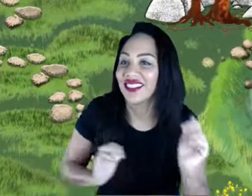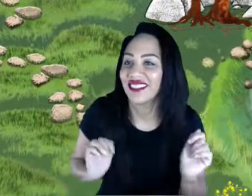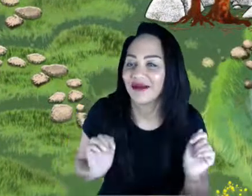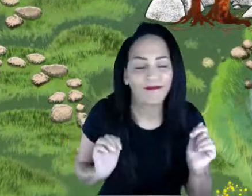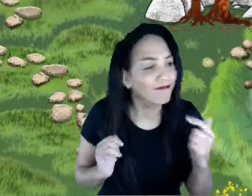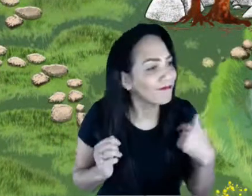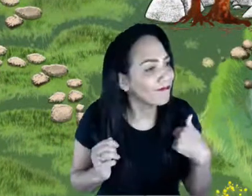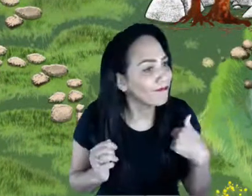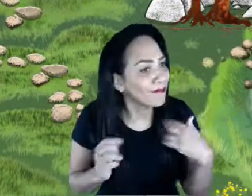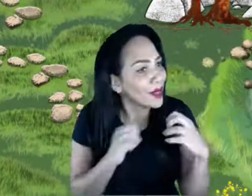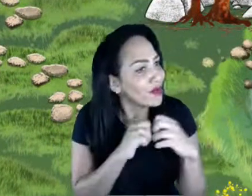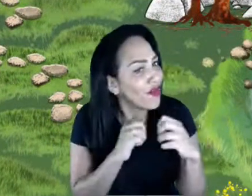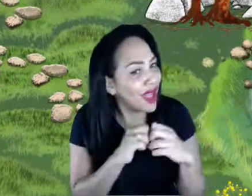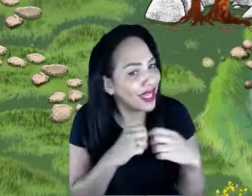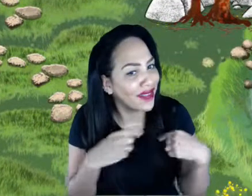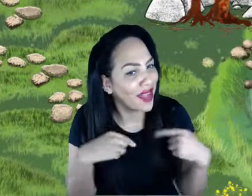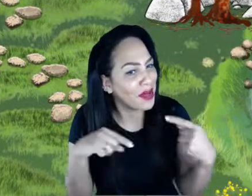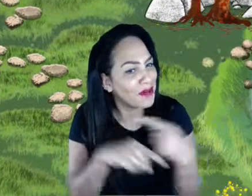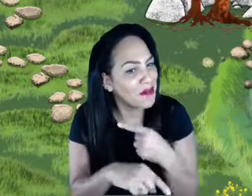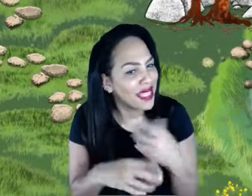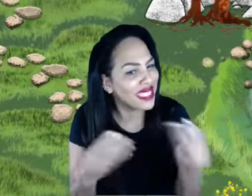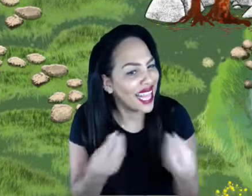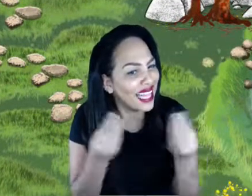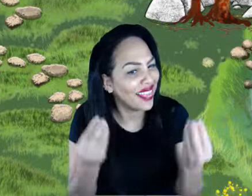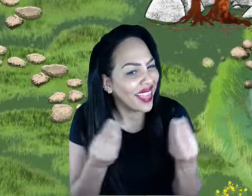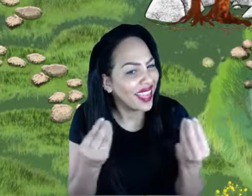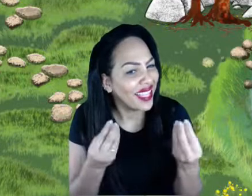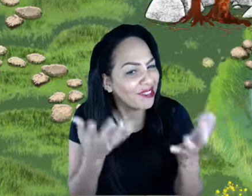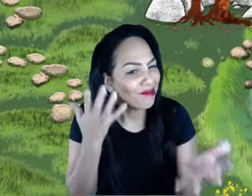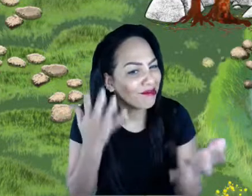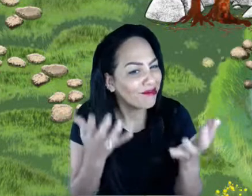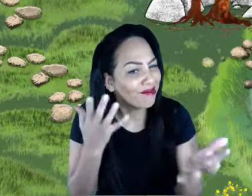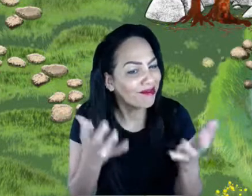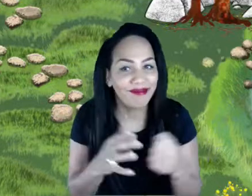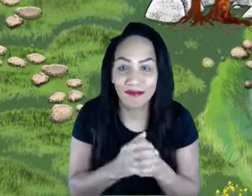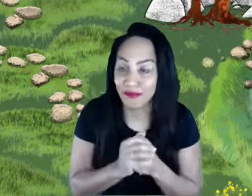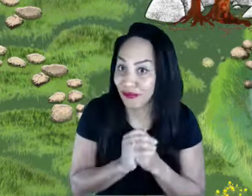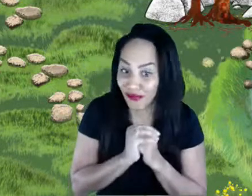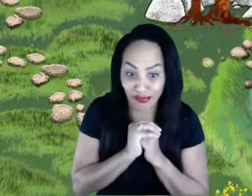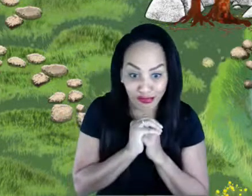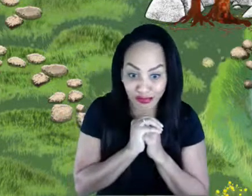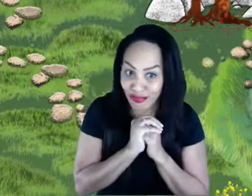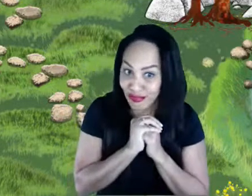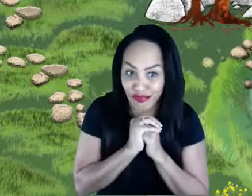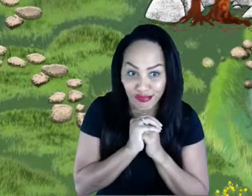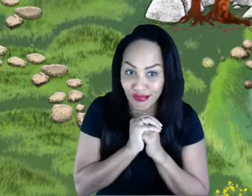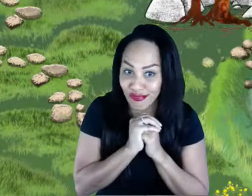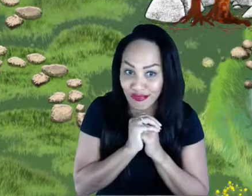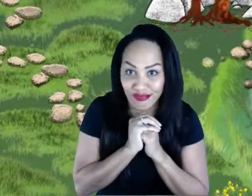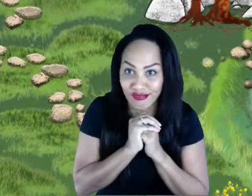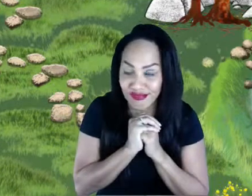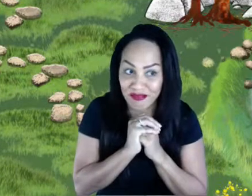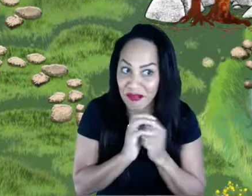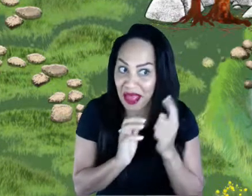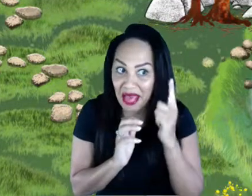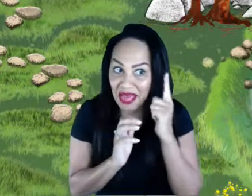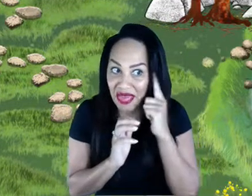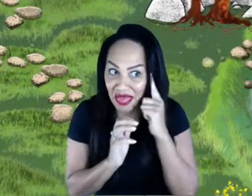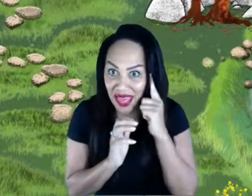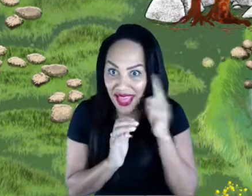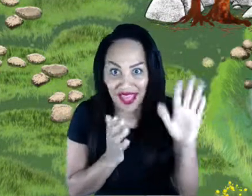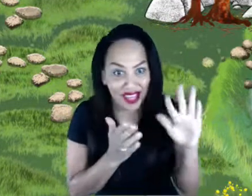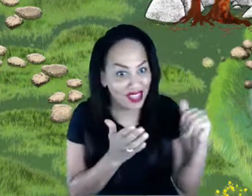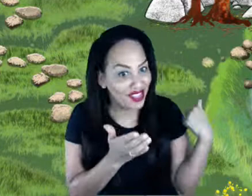that you want to say, Brian. No, I think you've done so far so